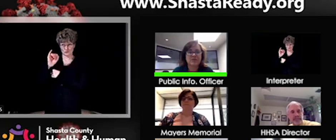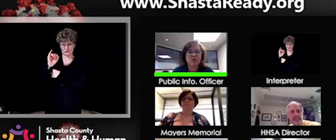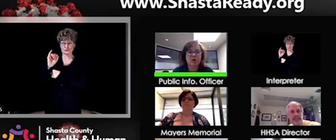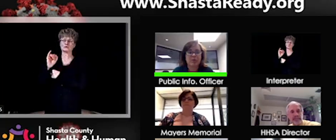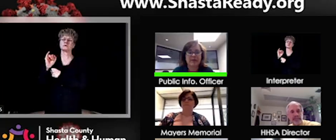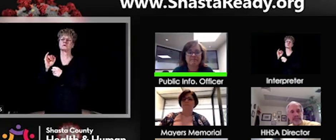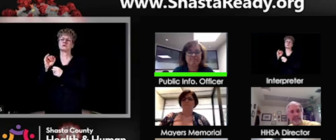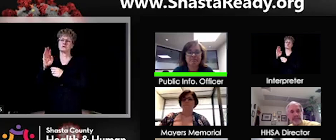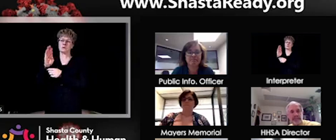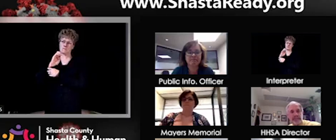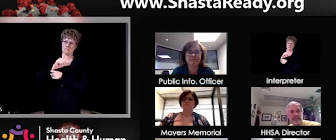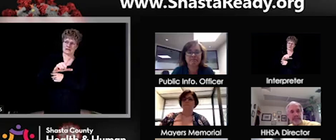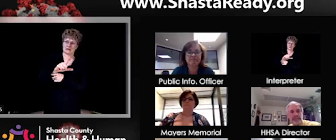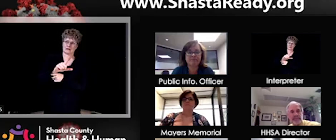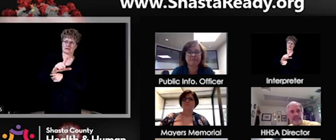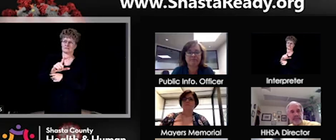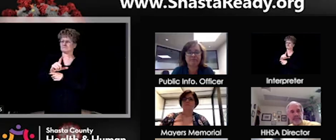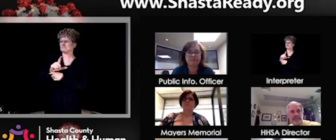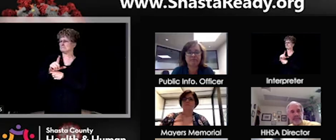There's also no copay.